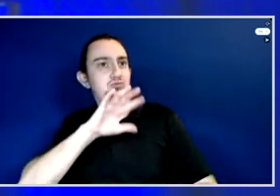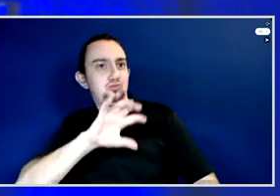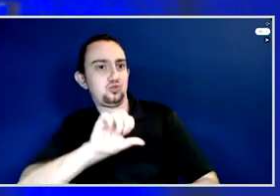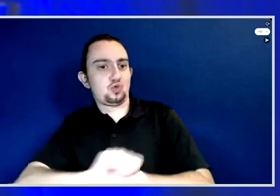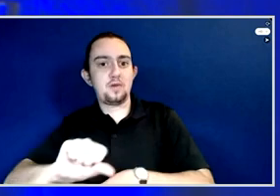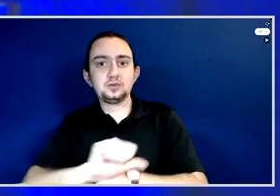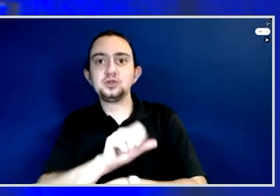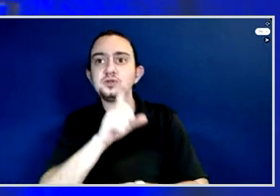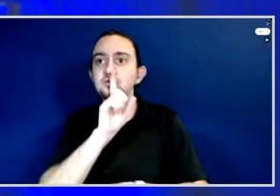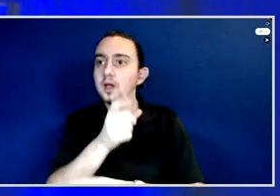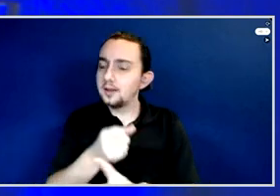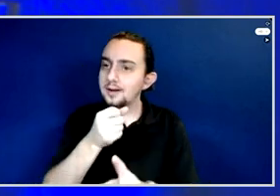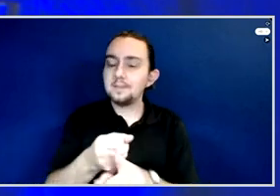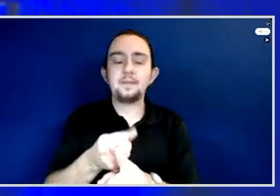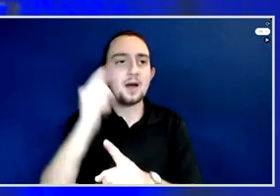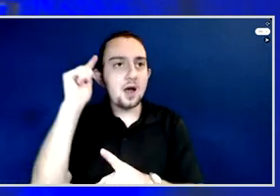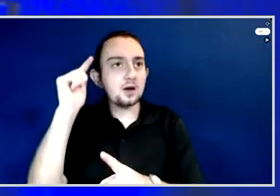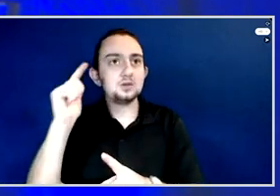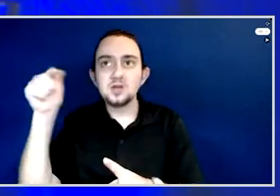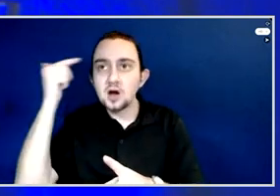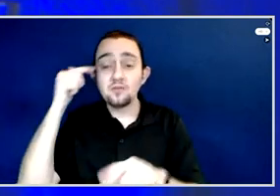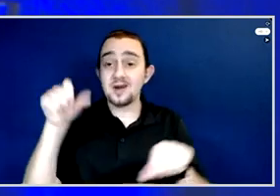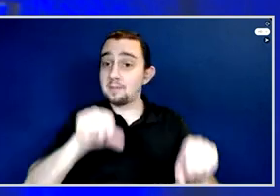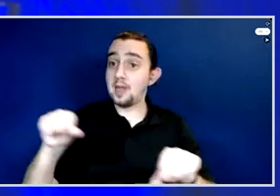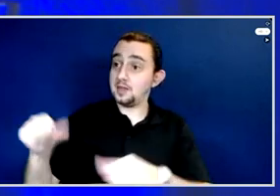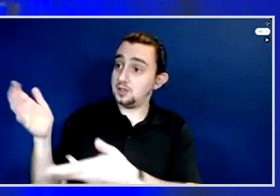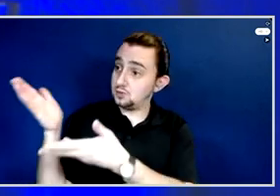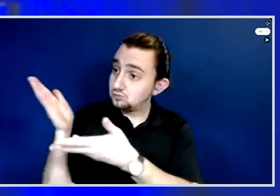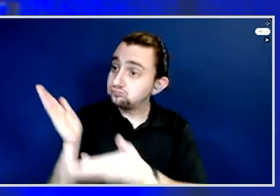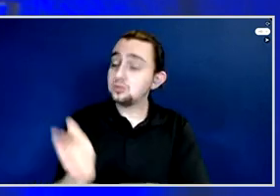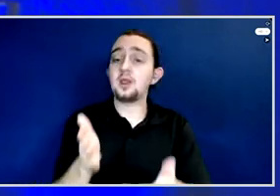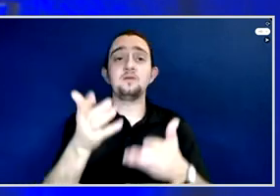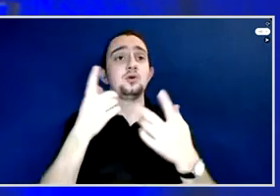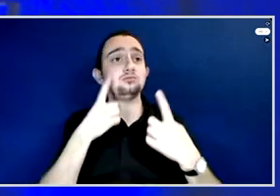for their citizens. That's a powerful common denominator.